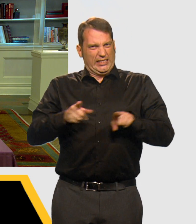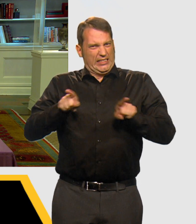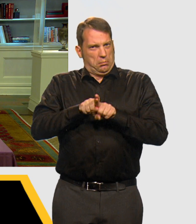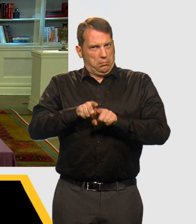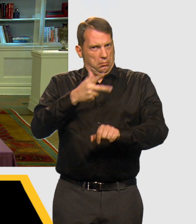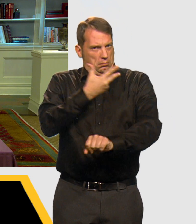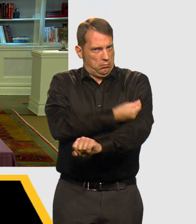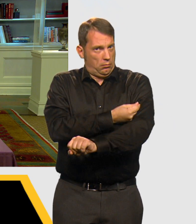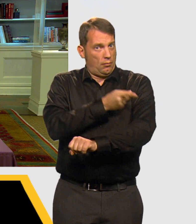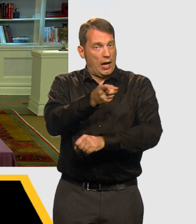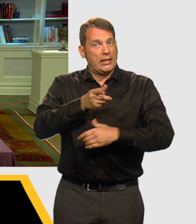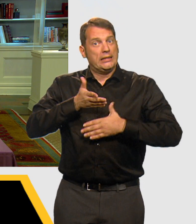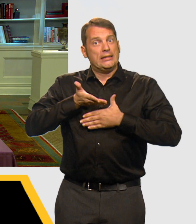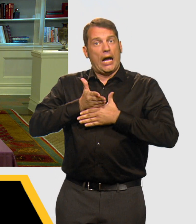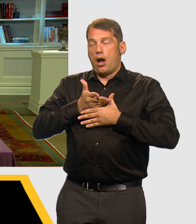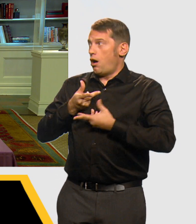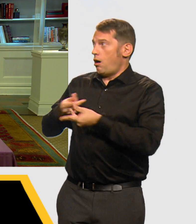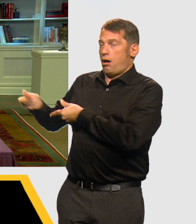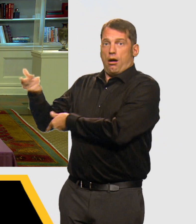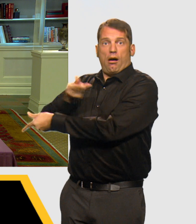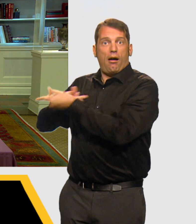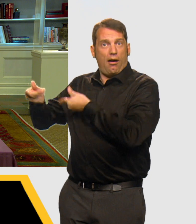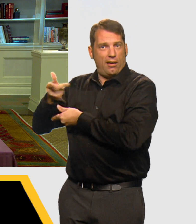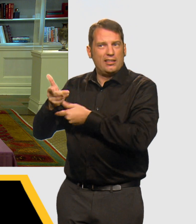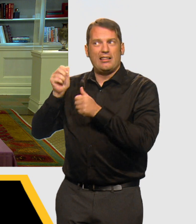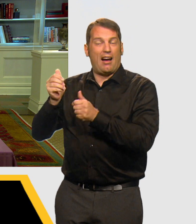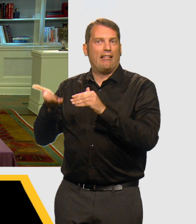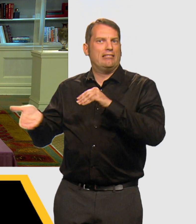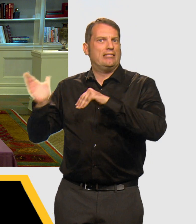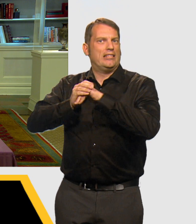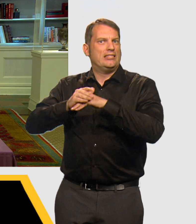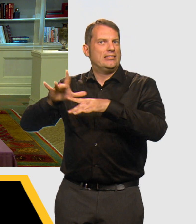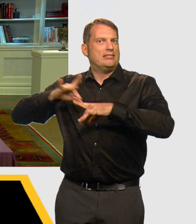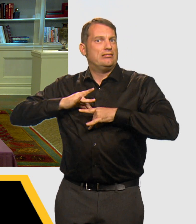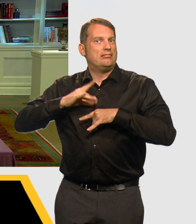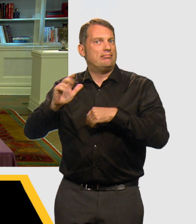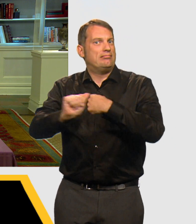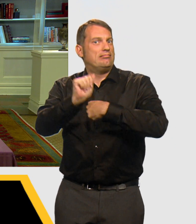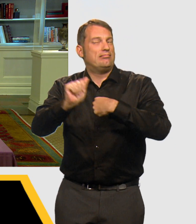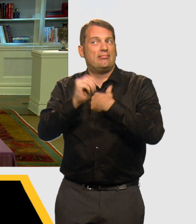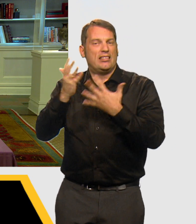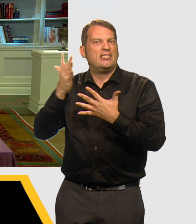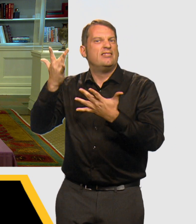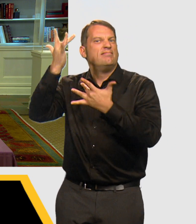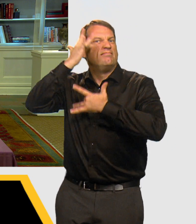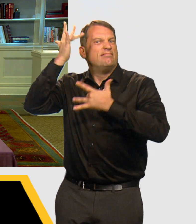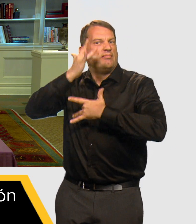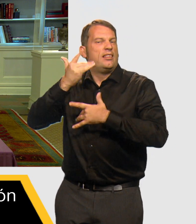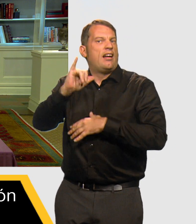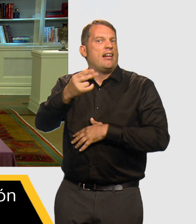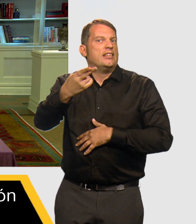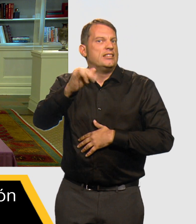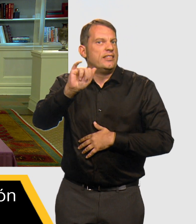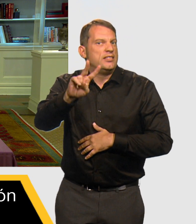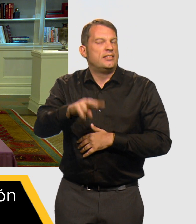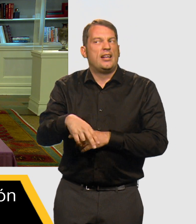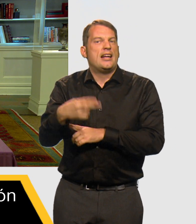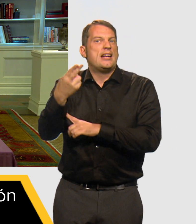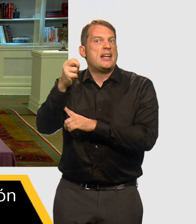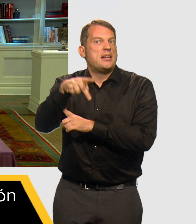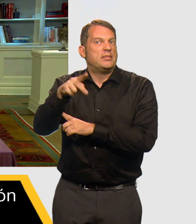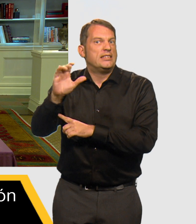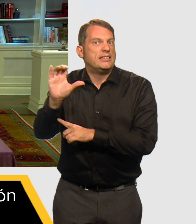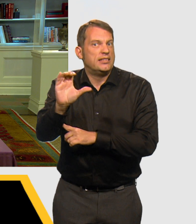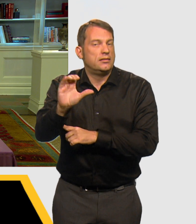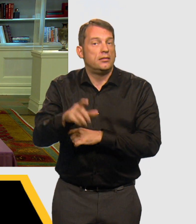If you must reuse, use only your own syringe. Sharing needles greatly increases the risks of contracting blood-borne